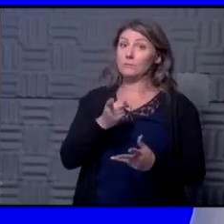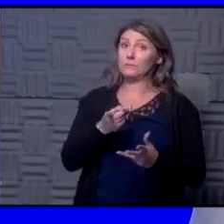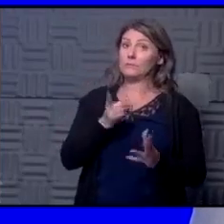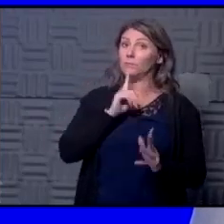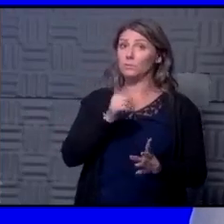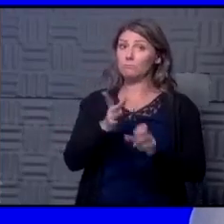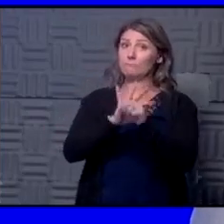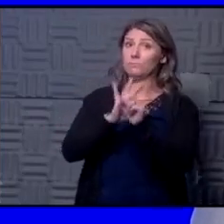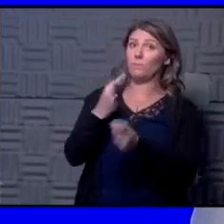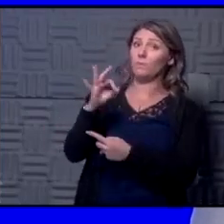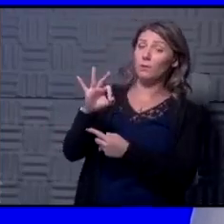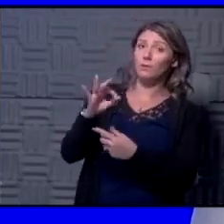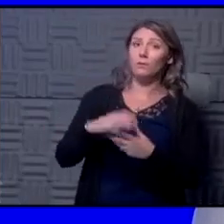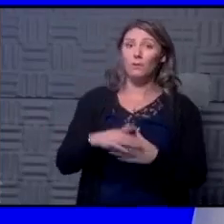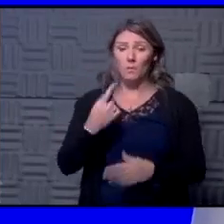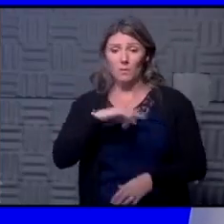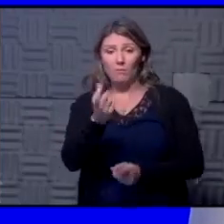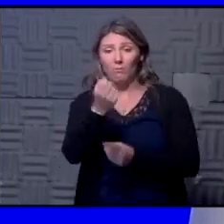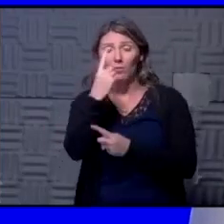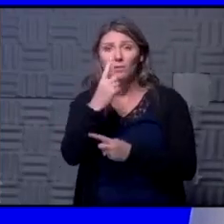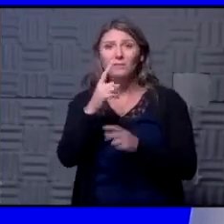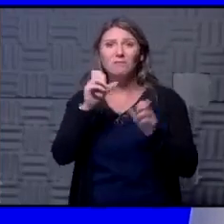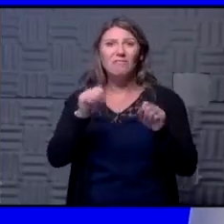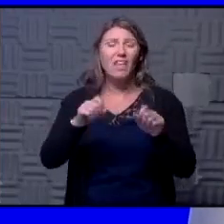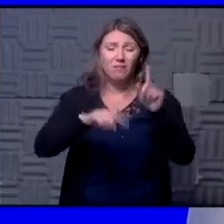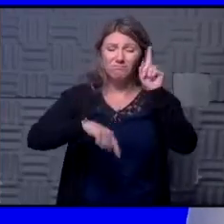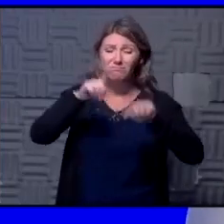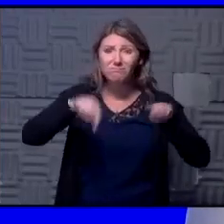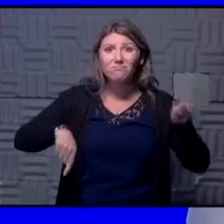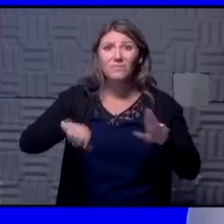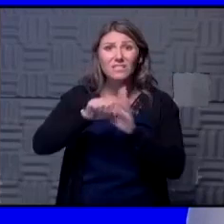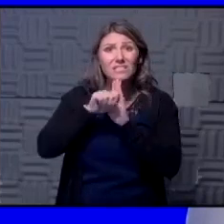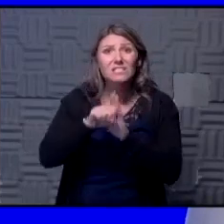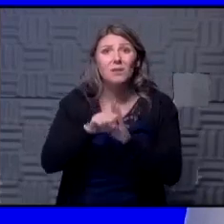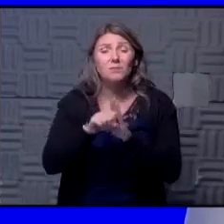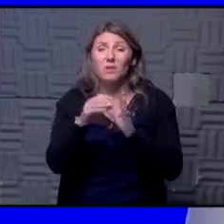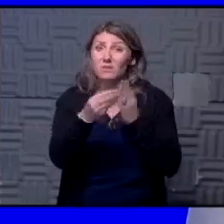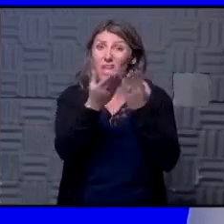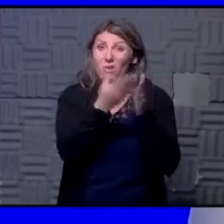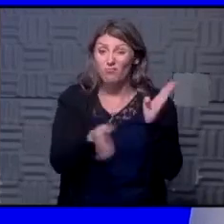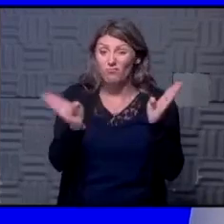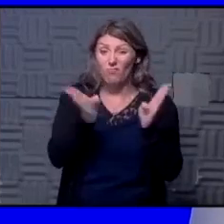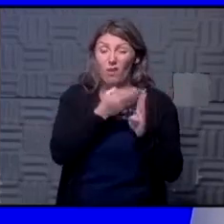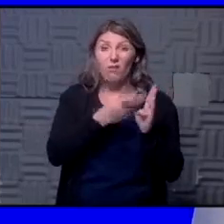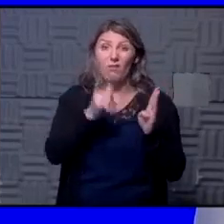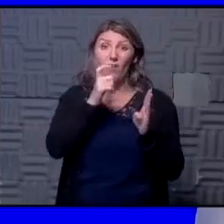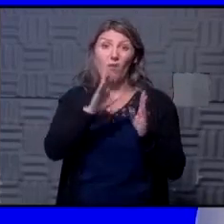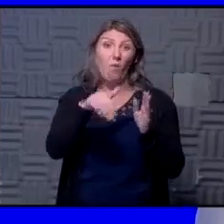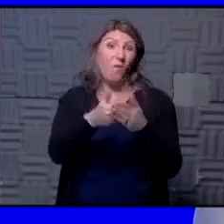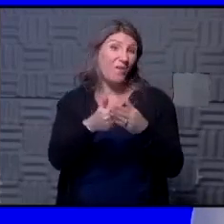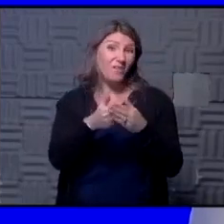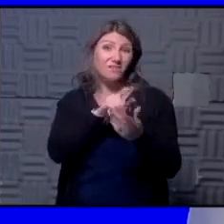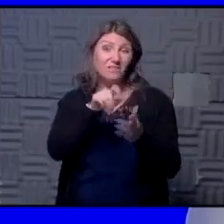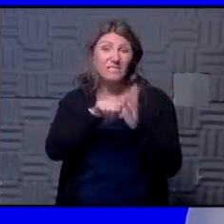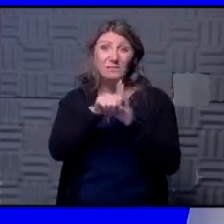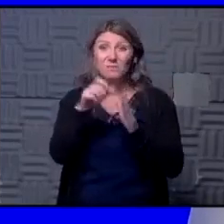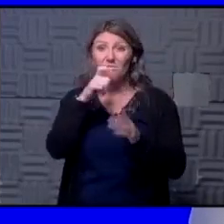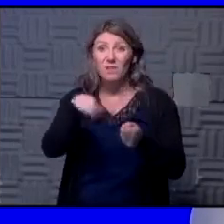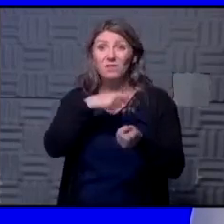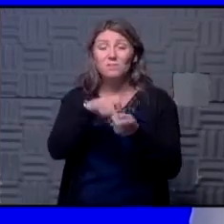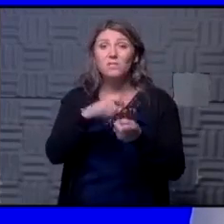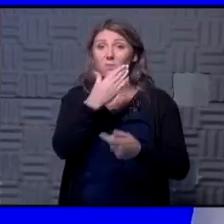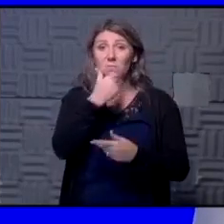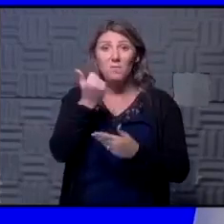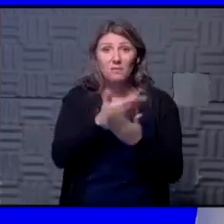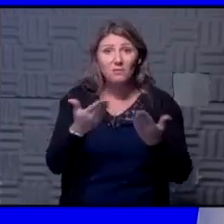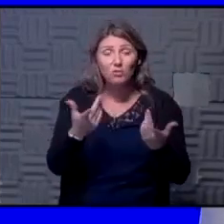understand that it can have a myriad of symptoms and it can range and all of these symptoms are non-specific and so the best thing